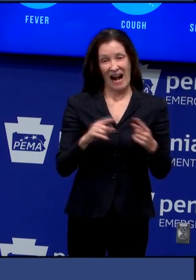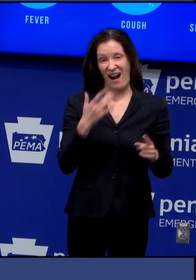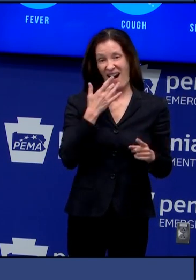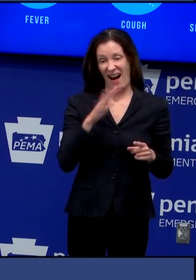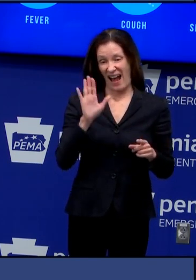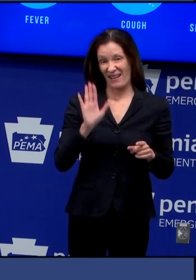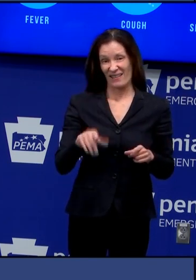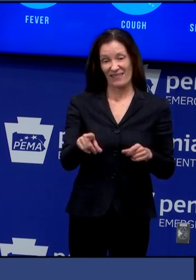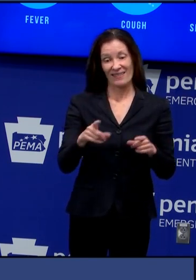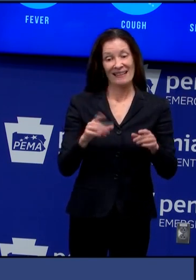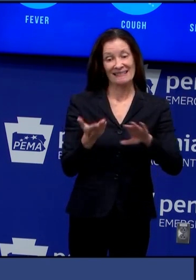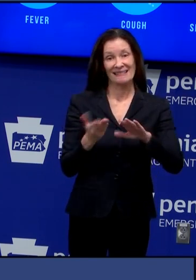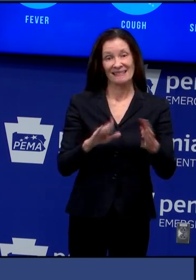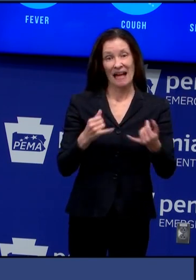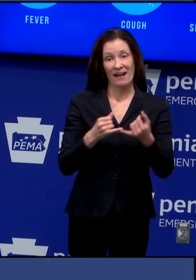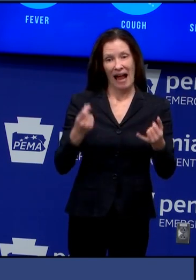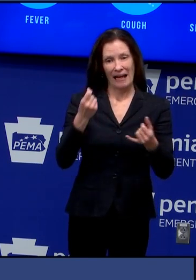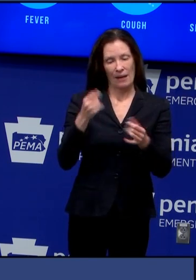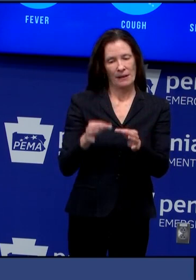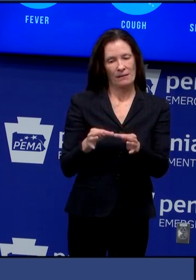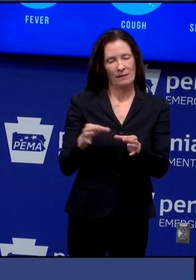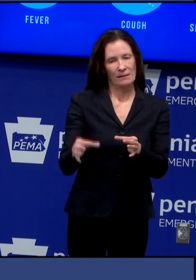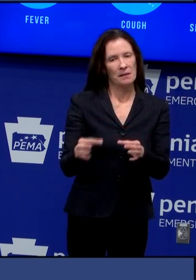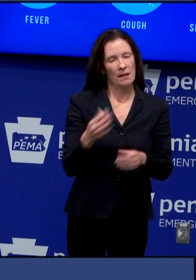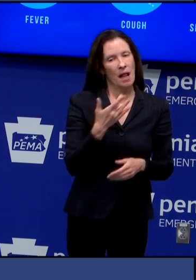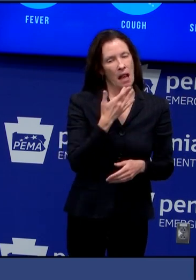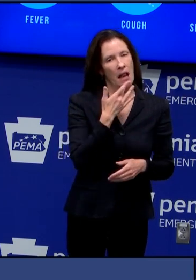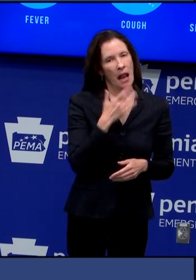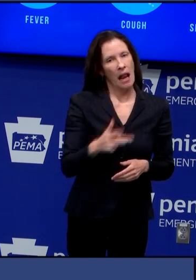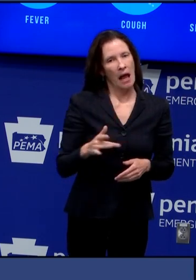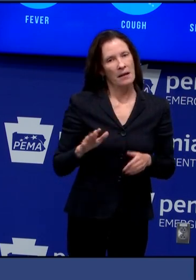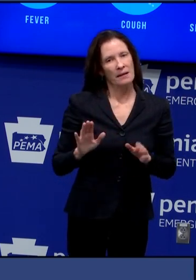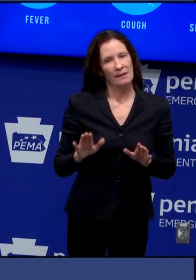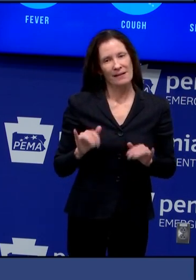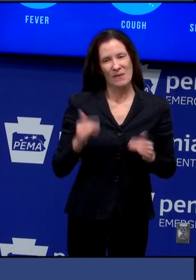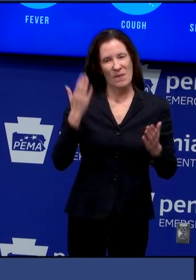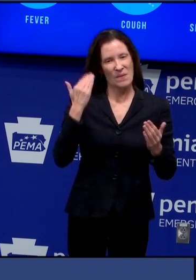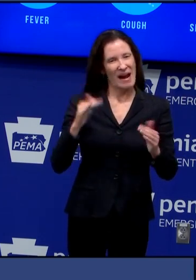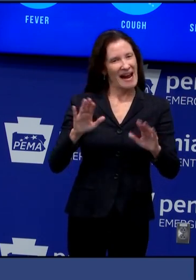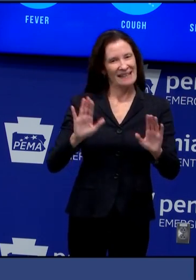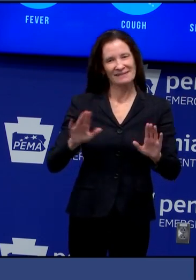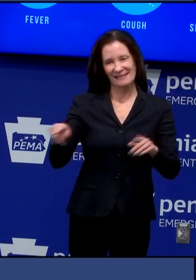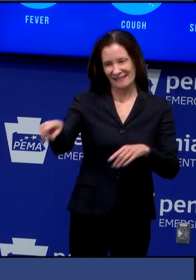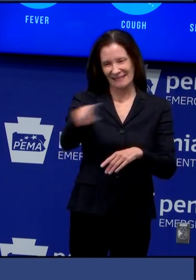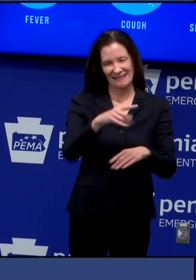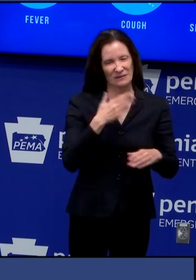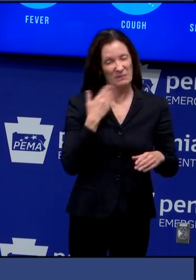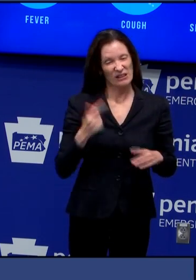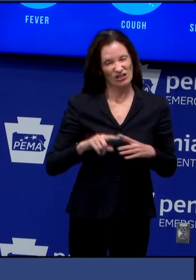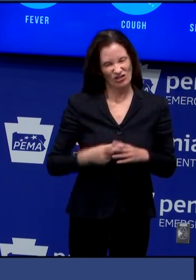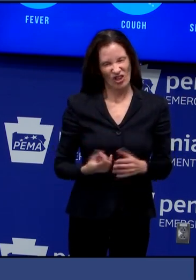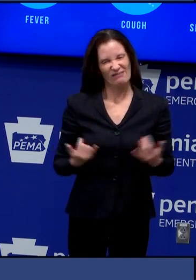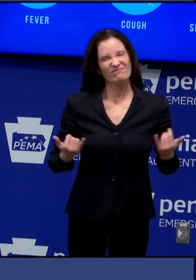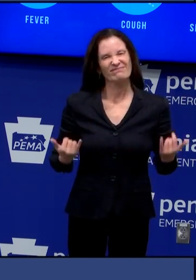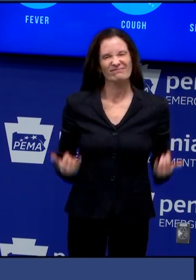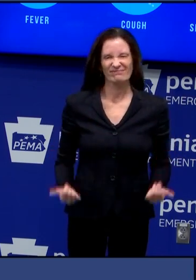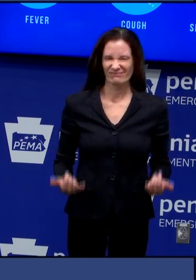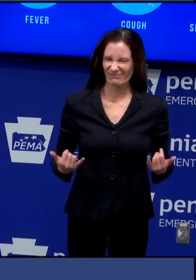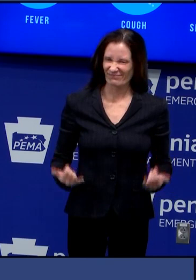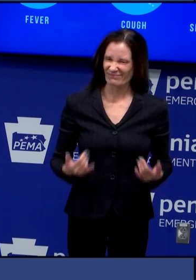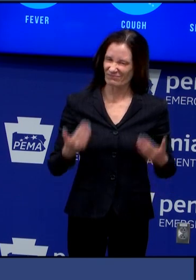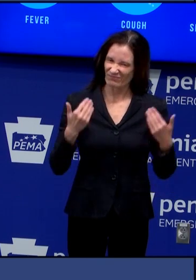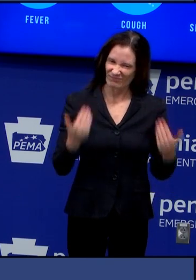what i would say is this the ballot it's why we're really suggesting people start now get your application and now